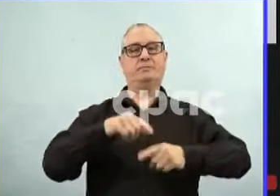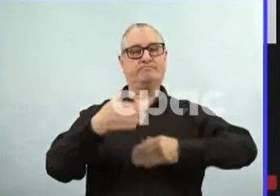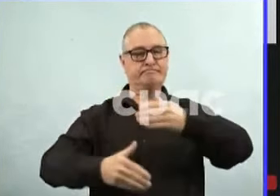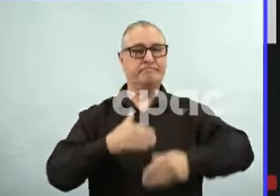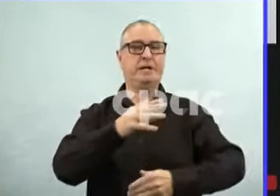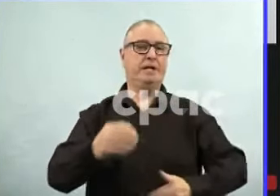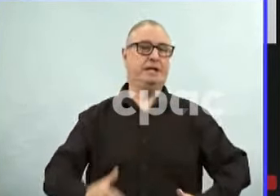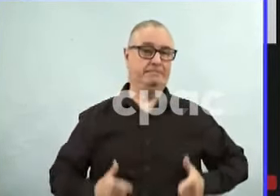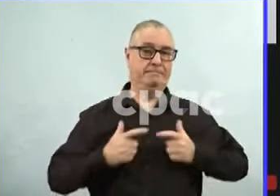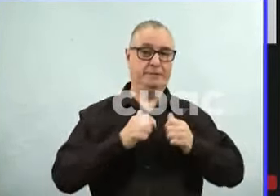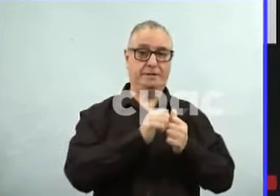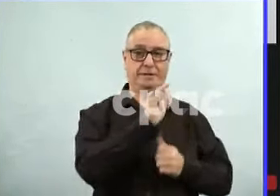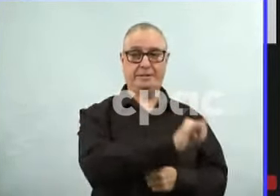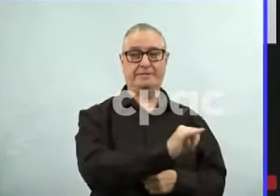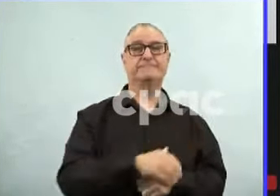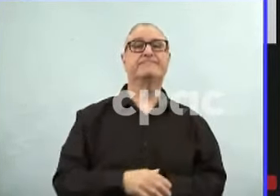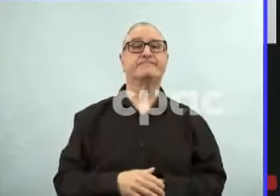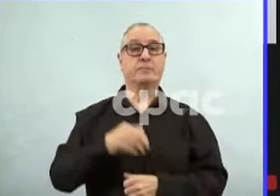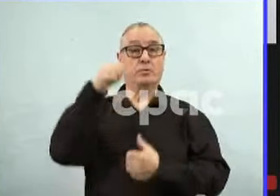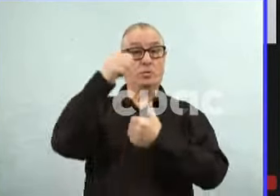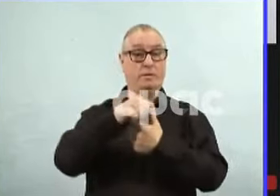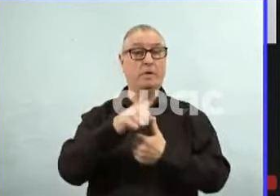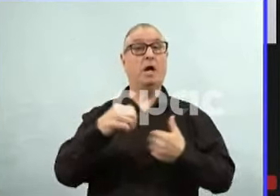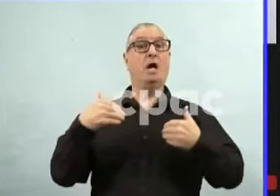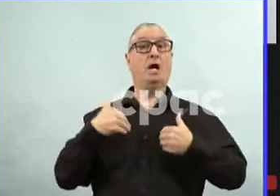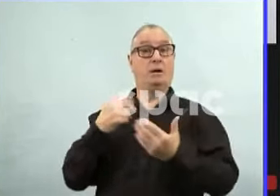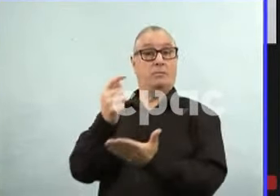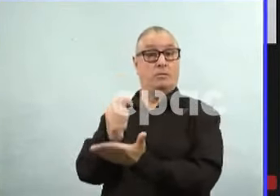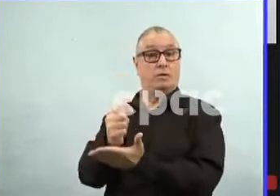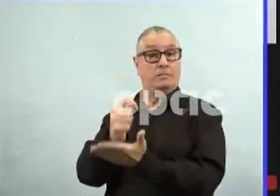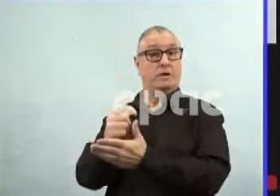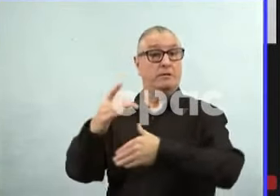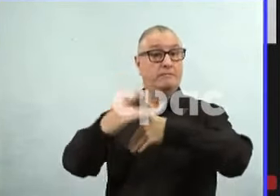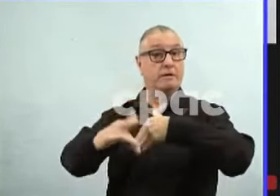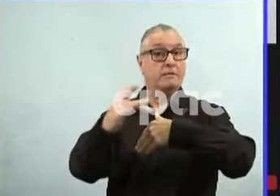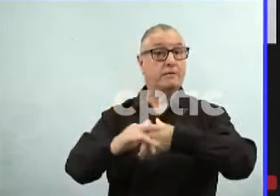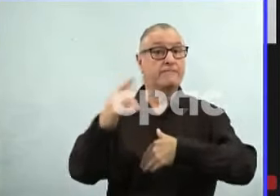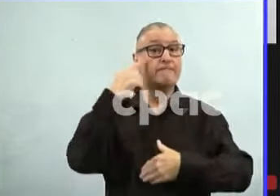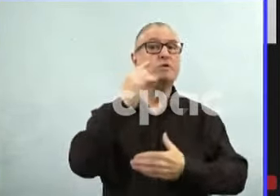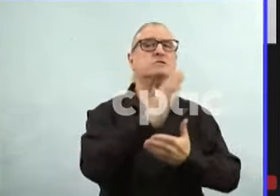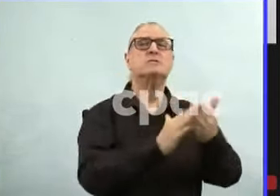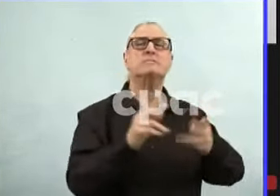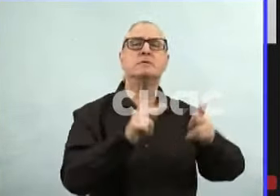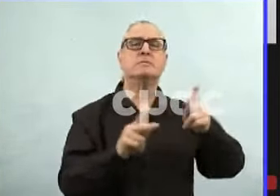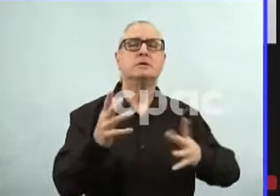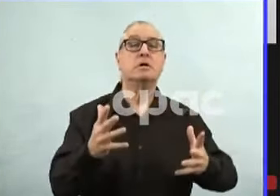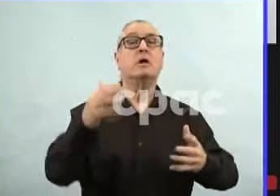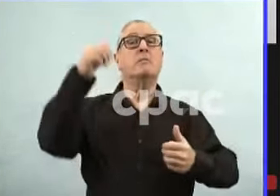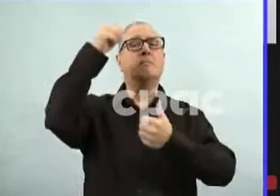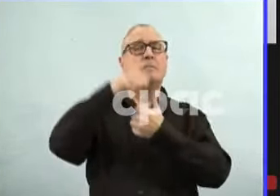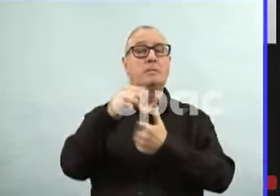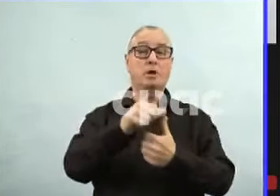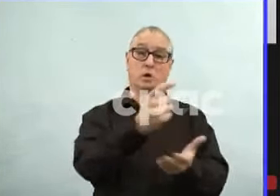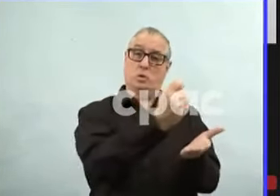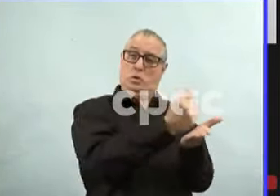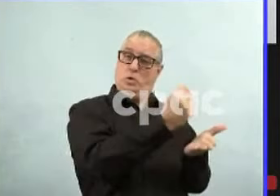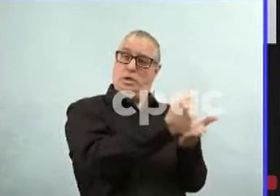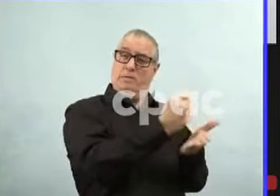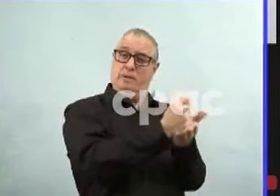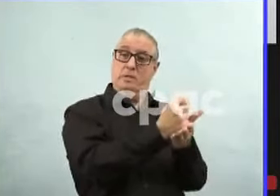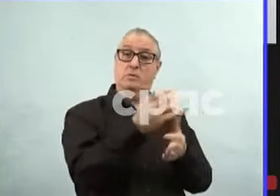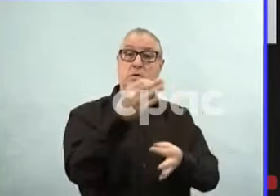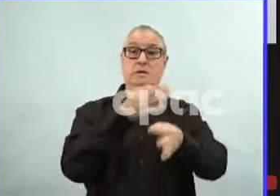are available for eligible patients. Please remember, treatment does not replace vaccination, but treatments are available.